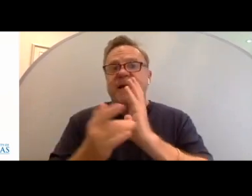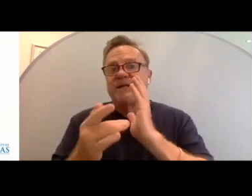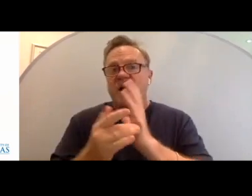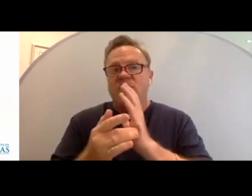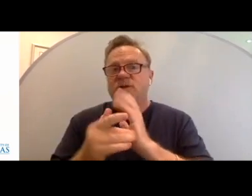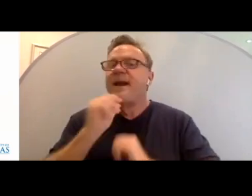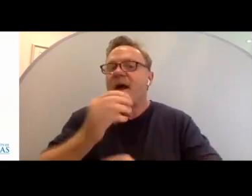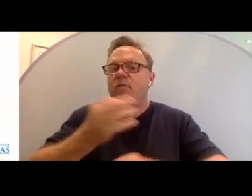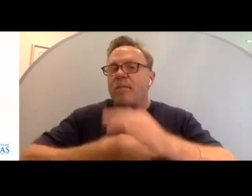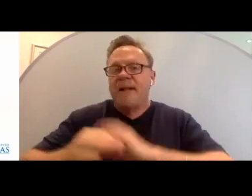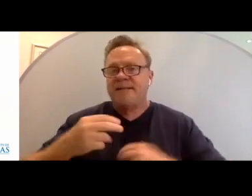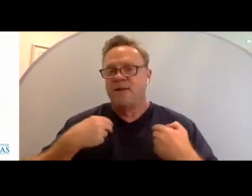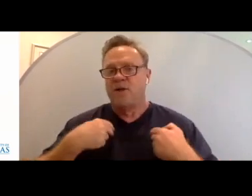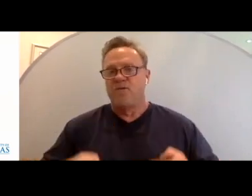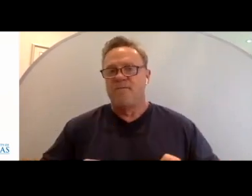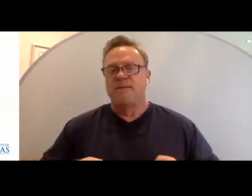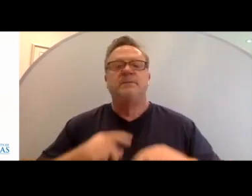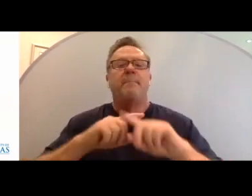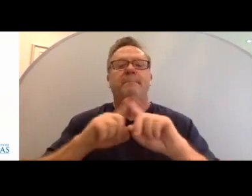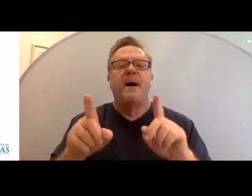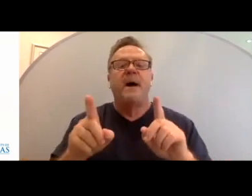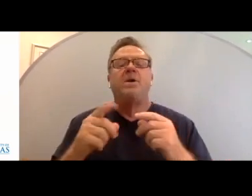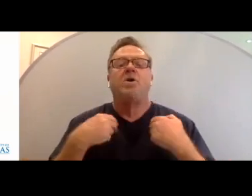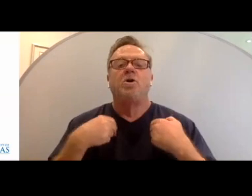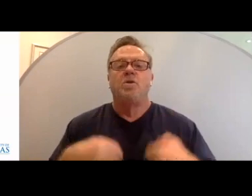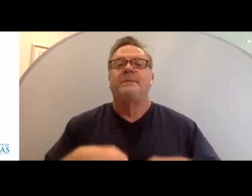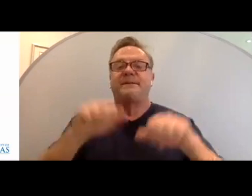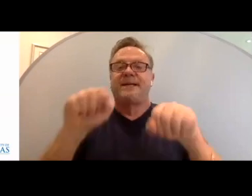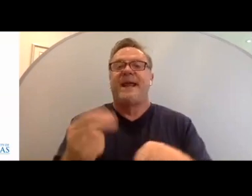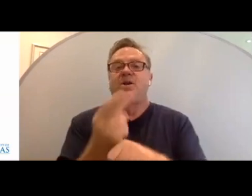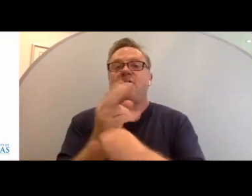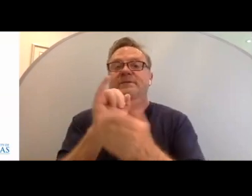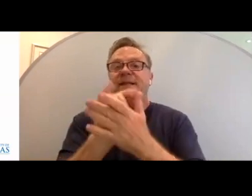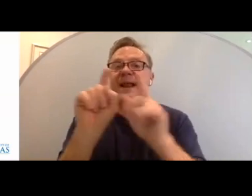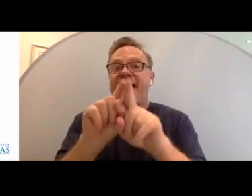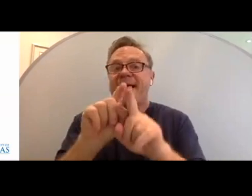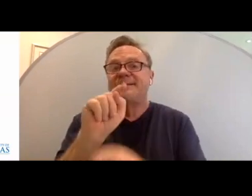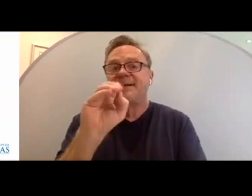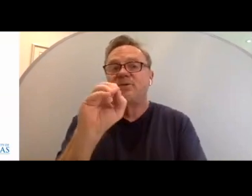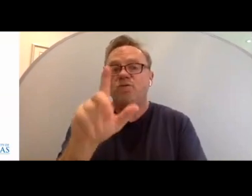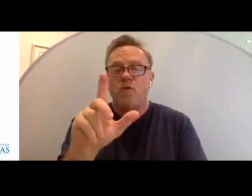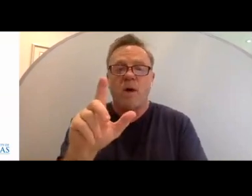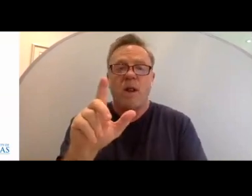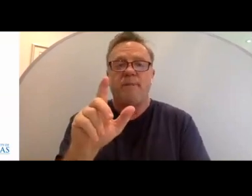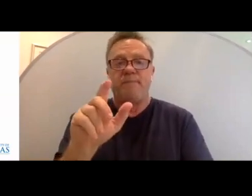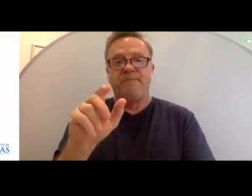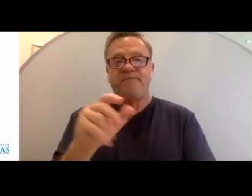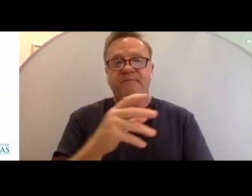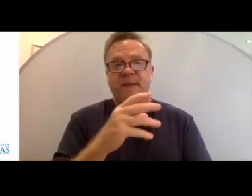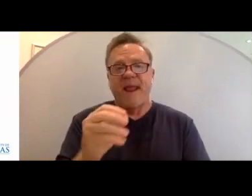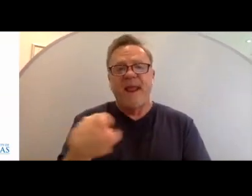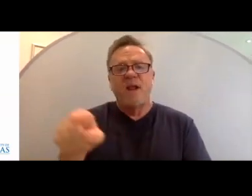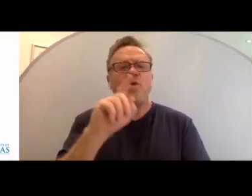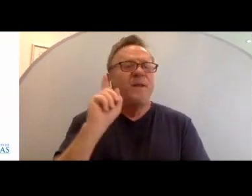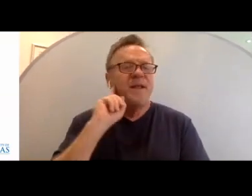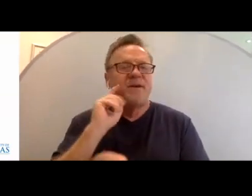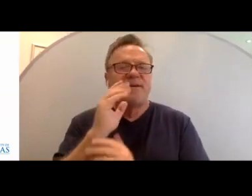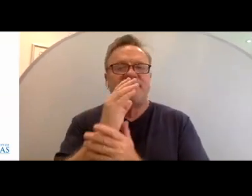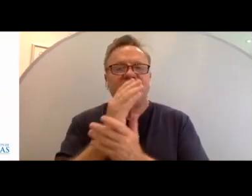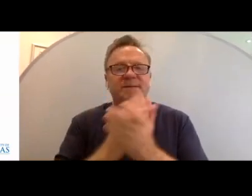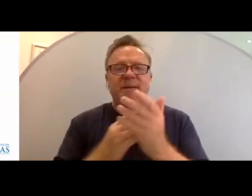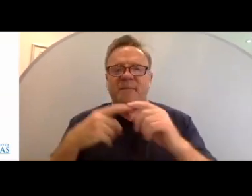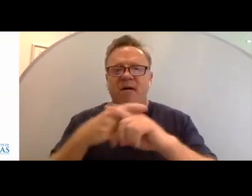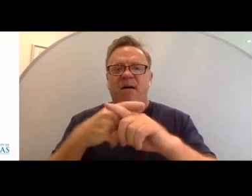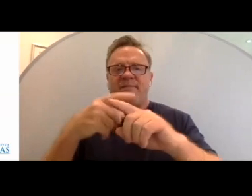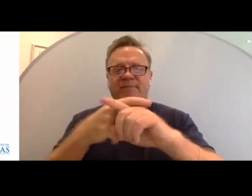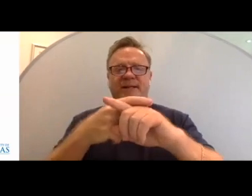replacing humans, but that humans can use it as a tool. And you'll hear some conflicts as we